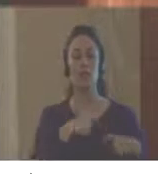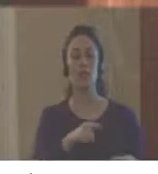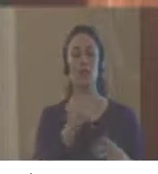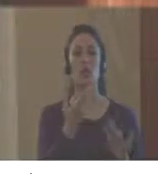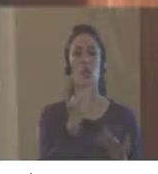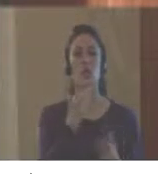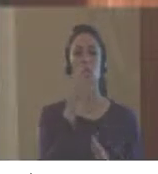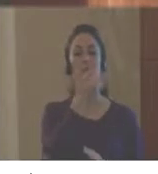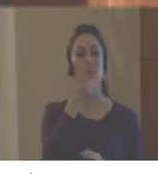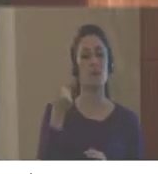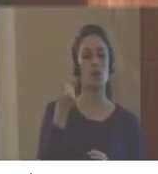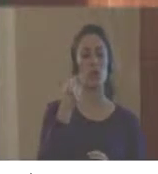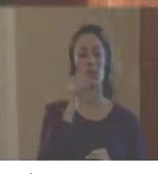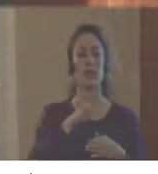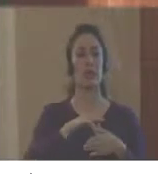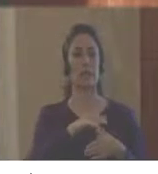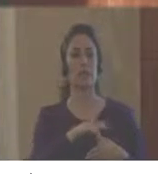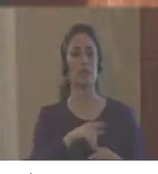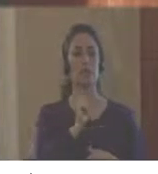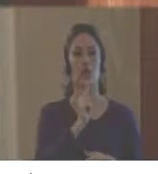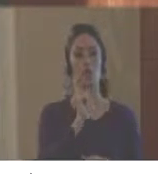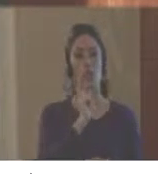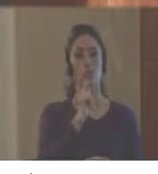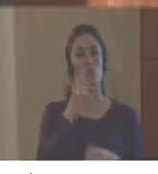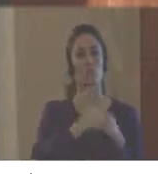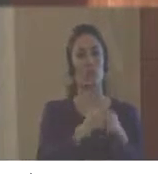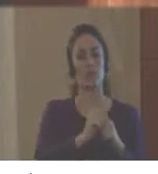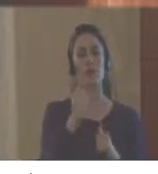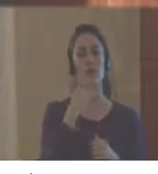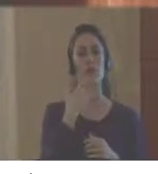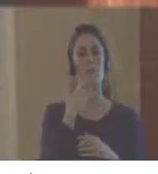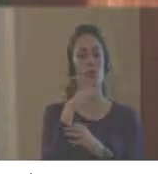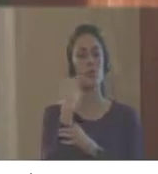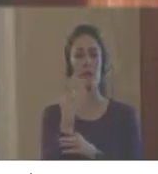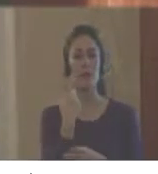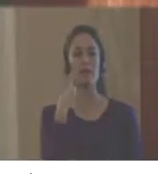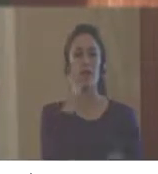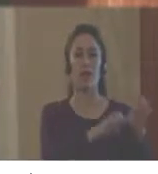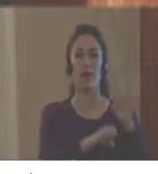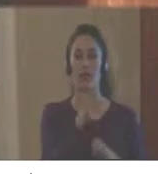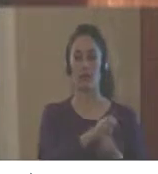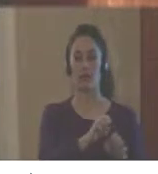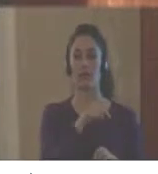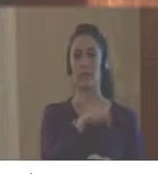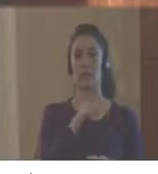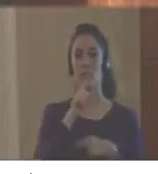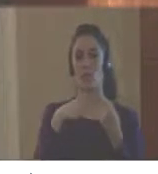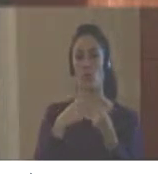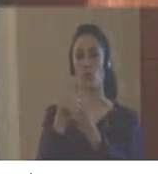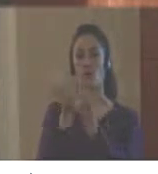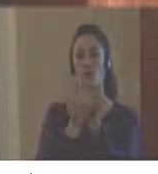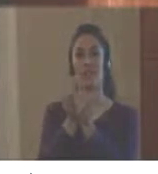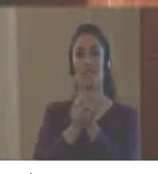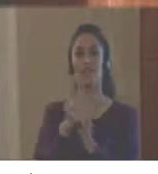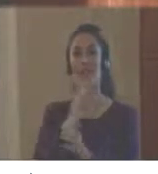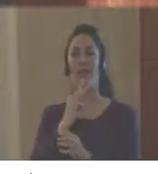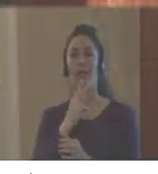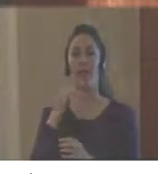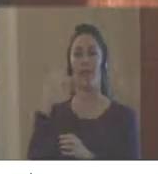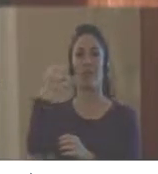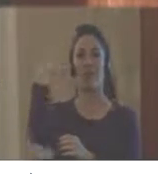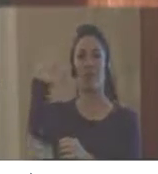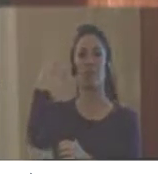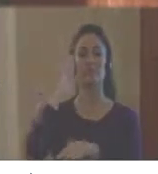risk or management or reduction or preparedness, and if the main suppliers